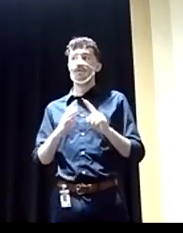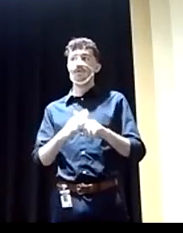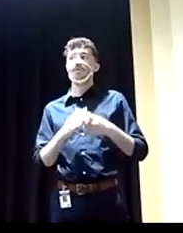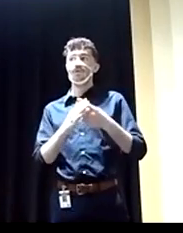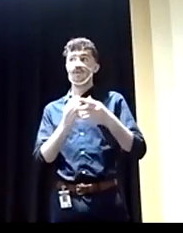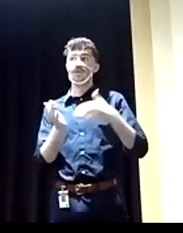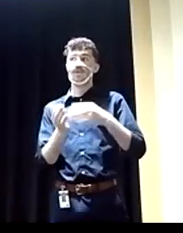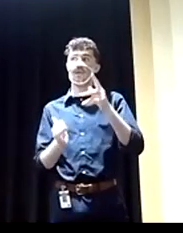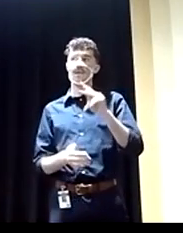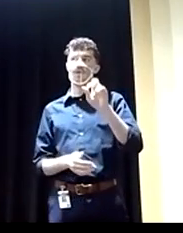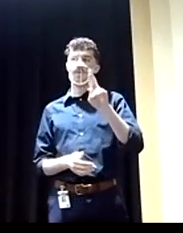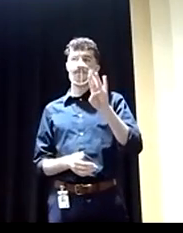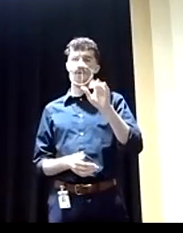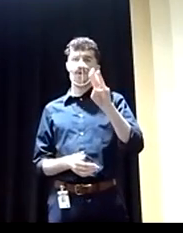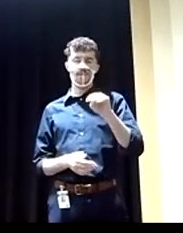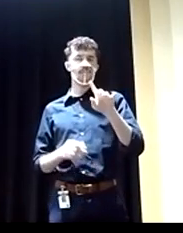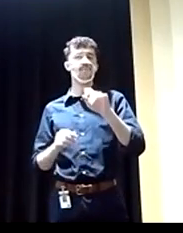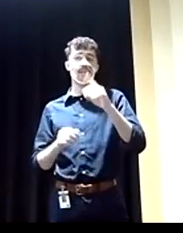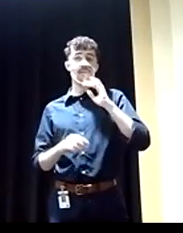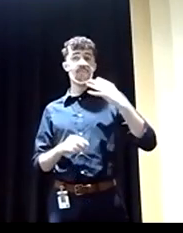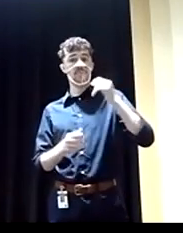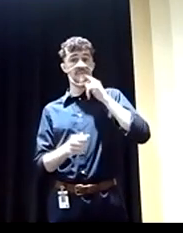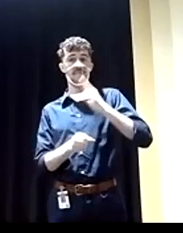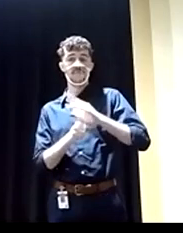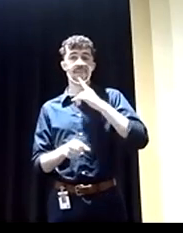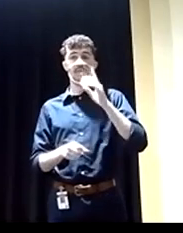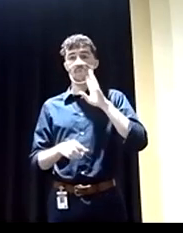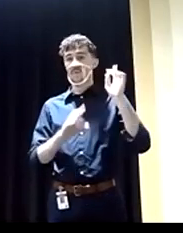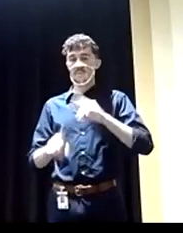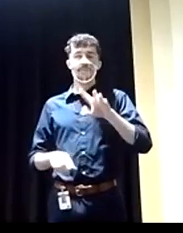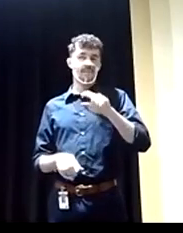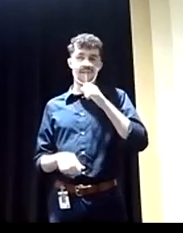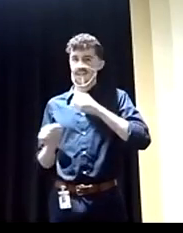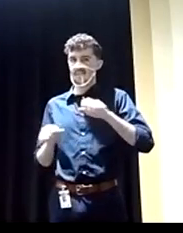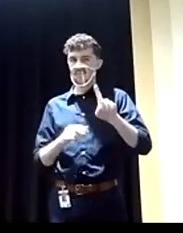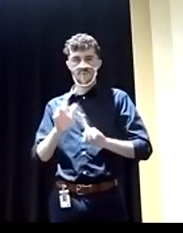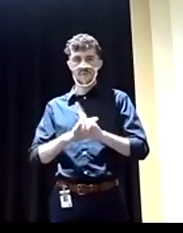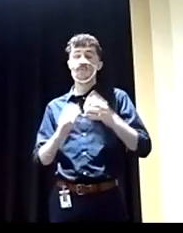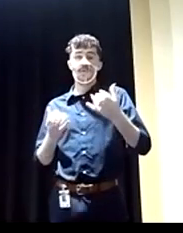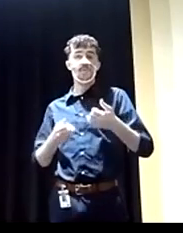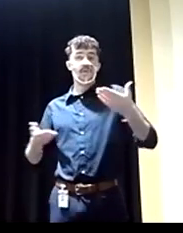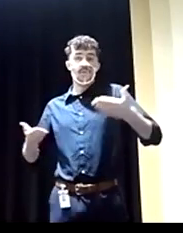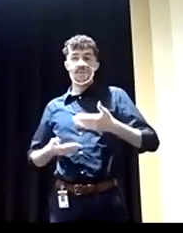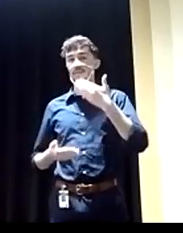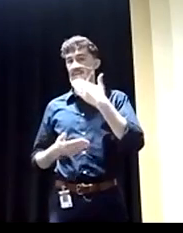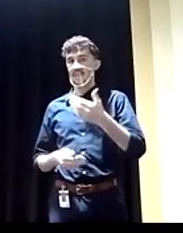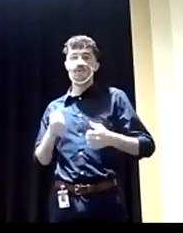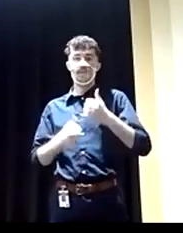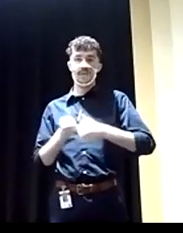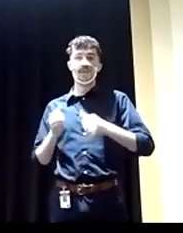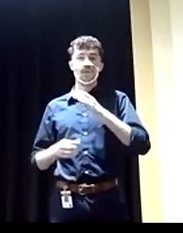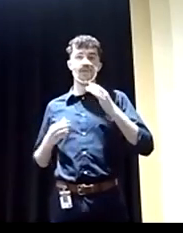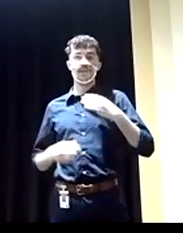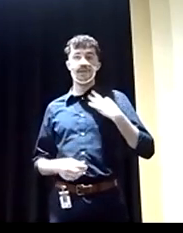was confirmed to attend but is unable to join us. We would like to welcome the candidates that were able to attend today's event in person.